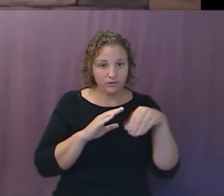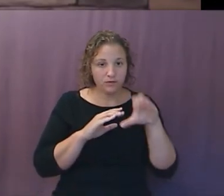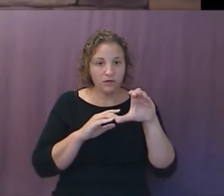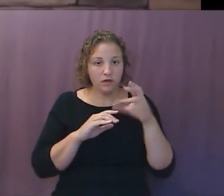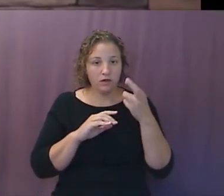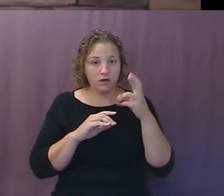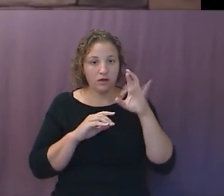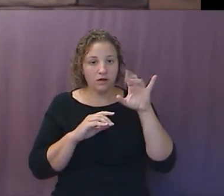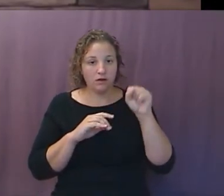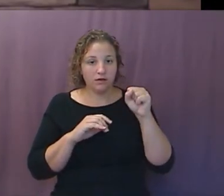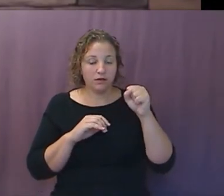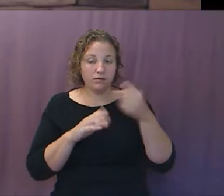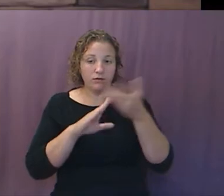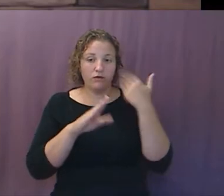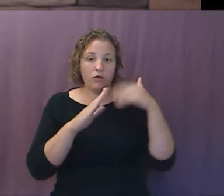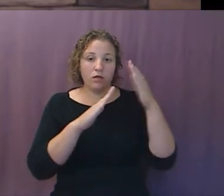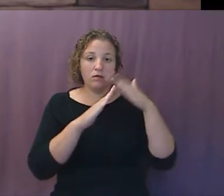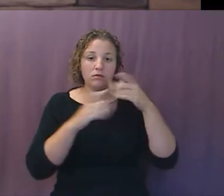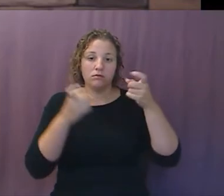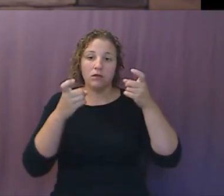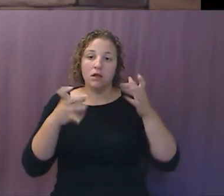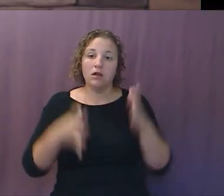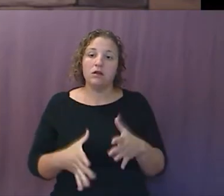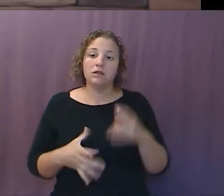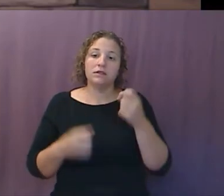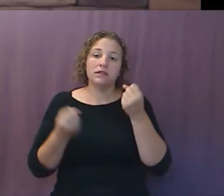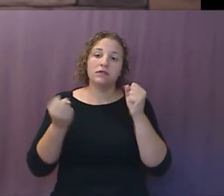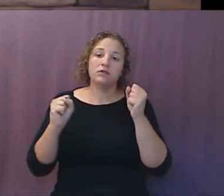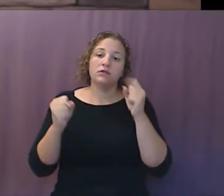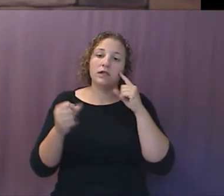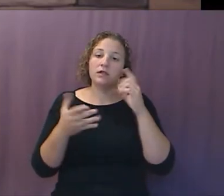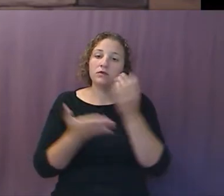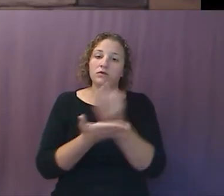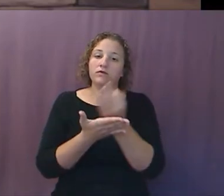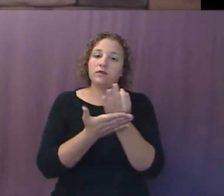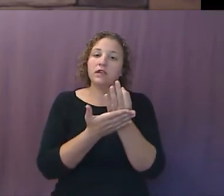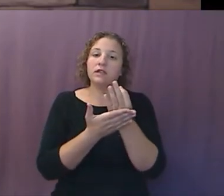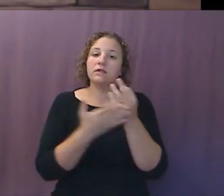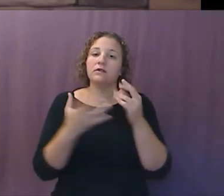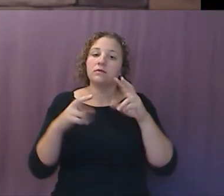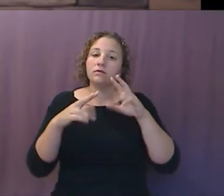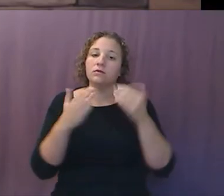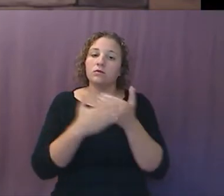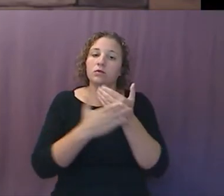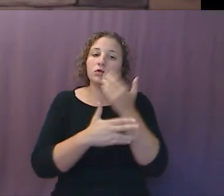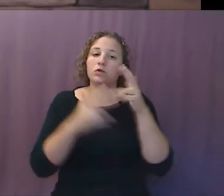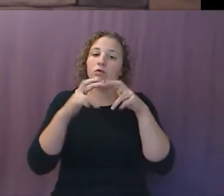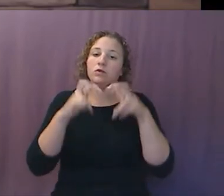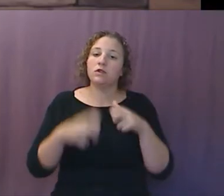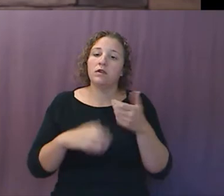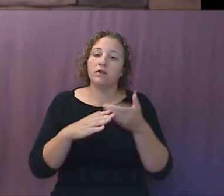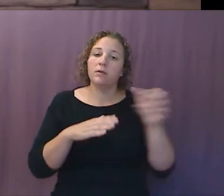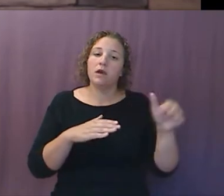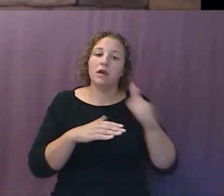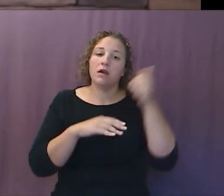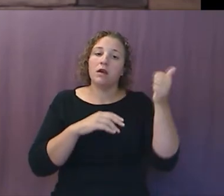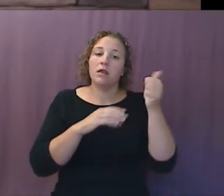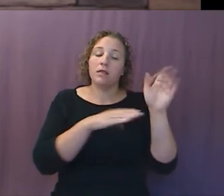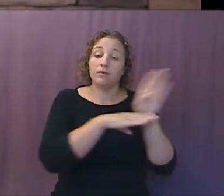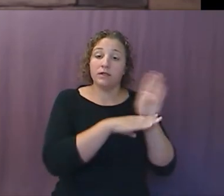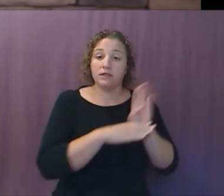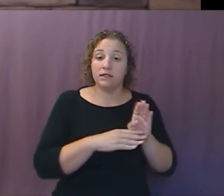said that Triad was designed to fund innovative research from objective outside bodies and that image